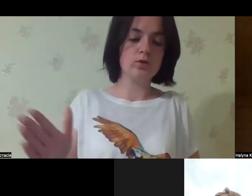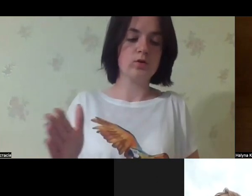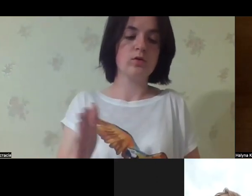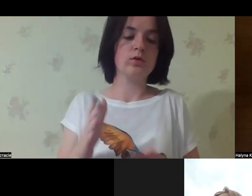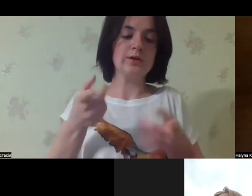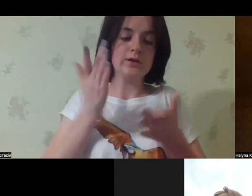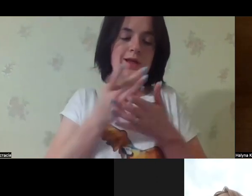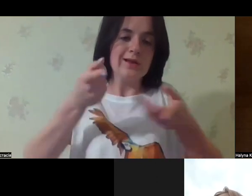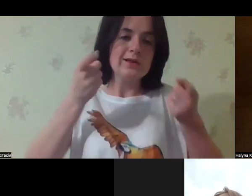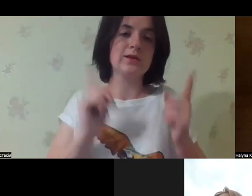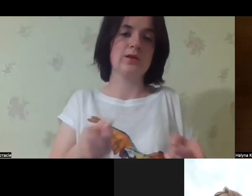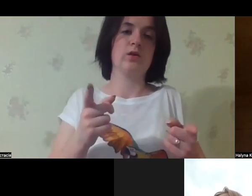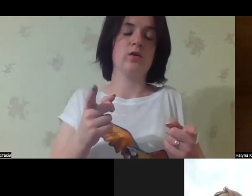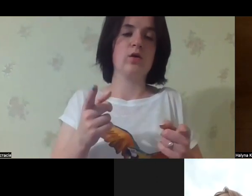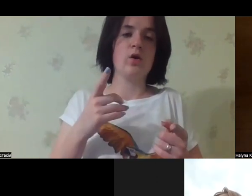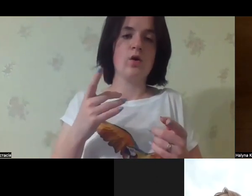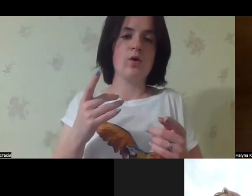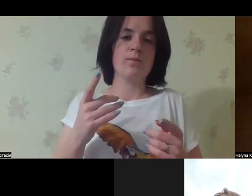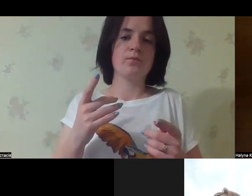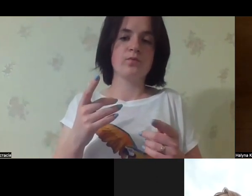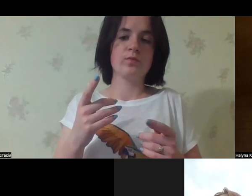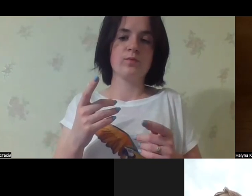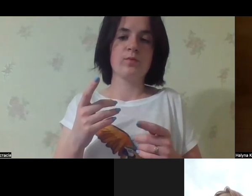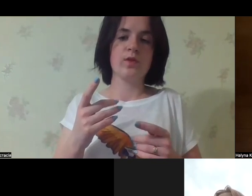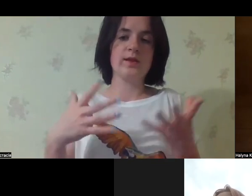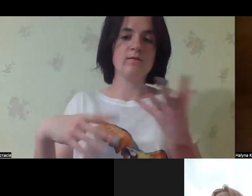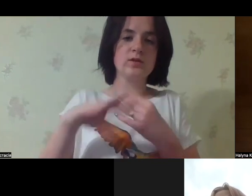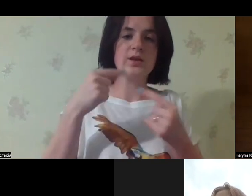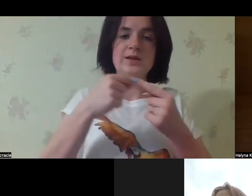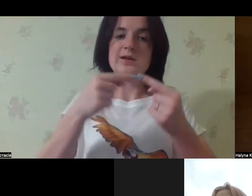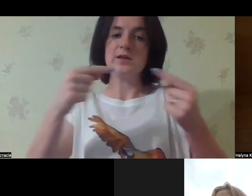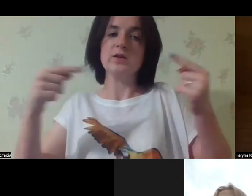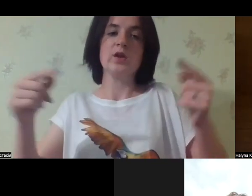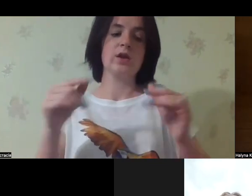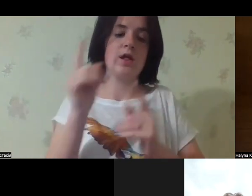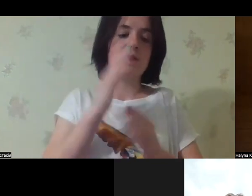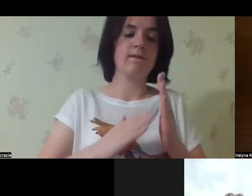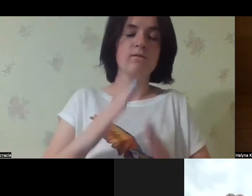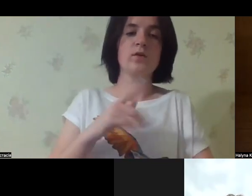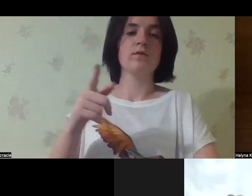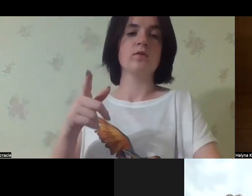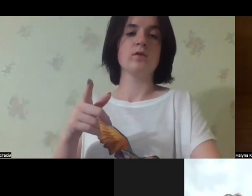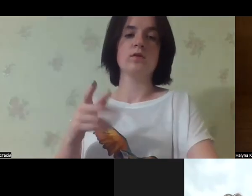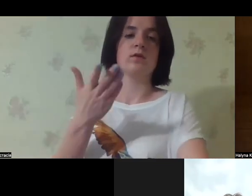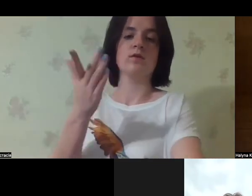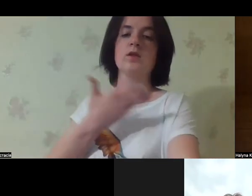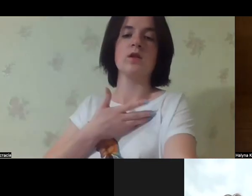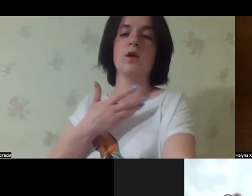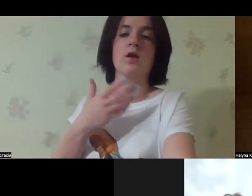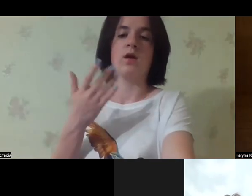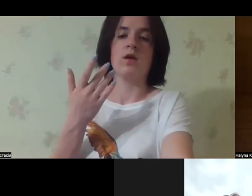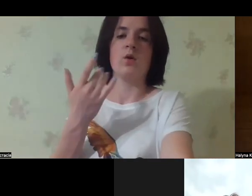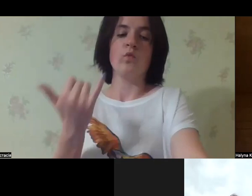that this project is really all encompassing and covering all types of nosology of